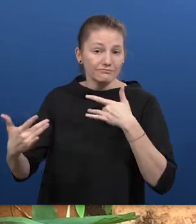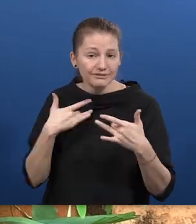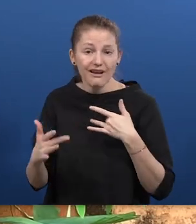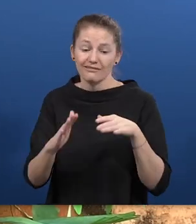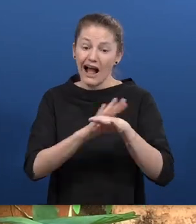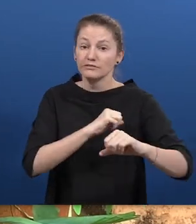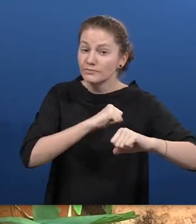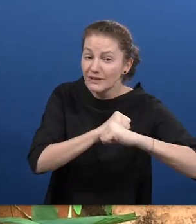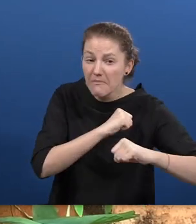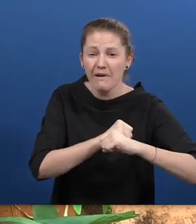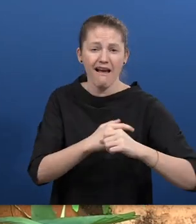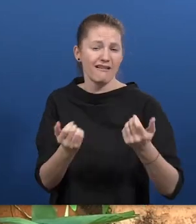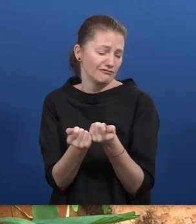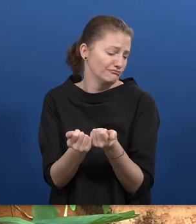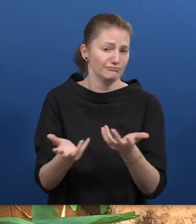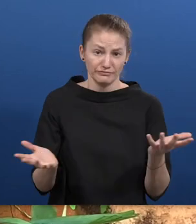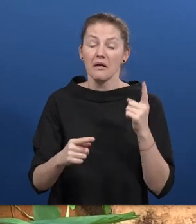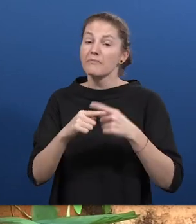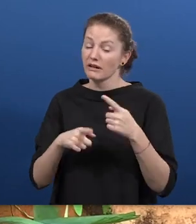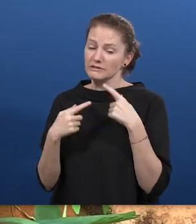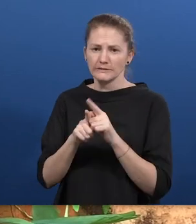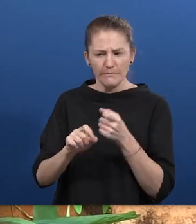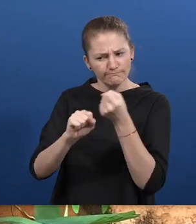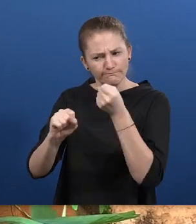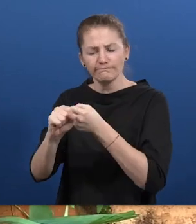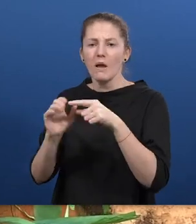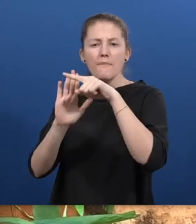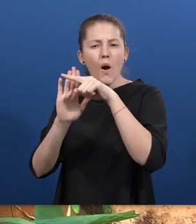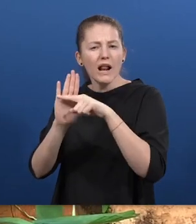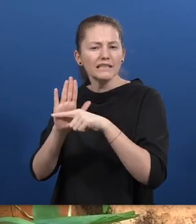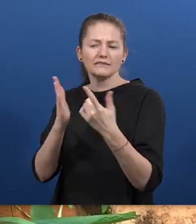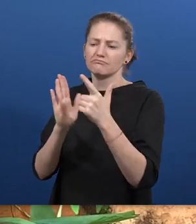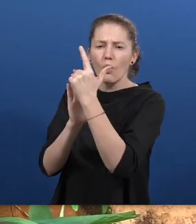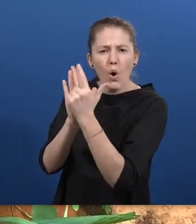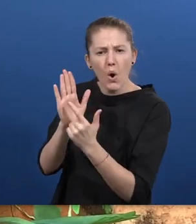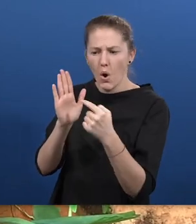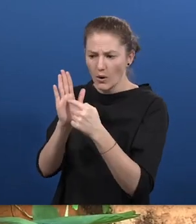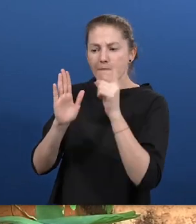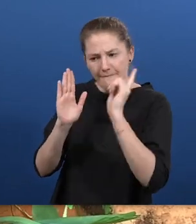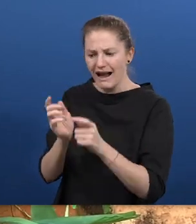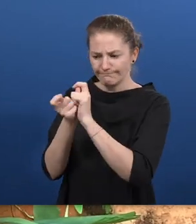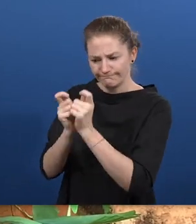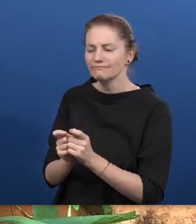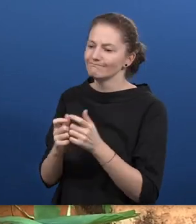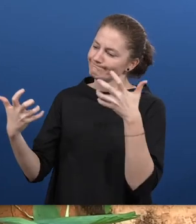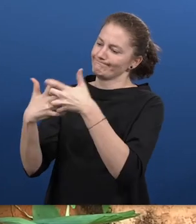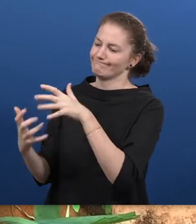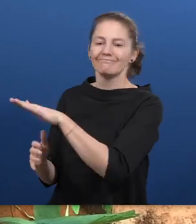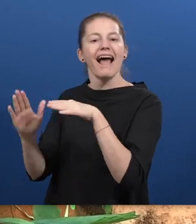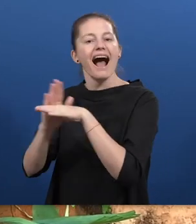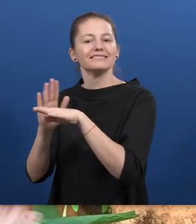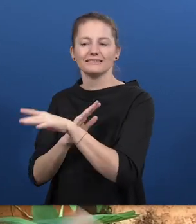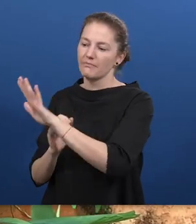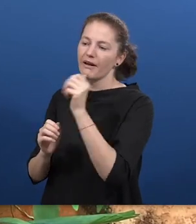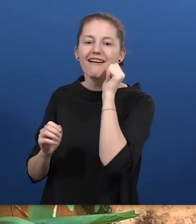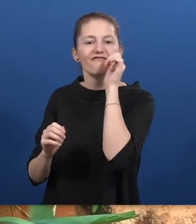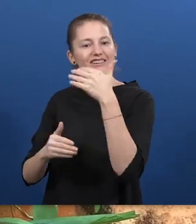accessibility practice. When this started to happen, we realized that persons with disabilities had no knowledge of a